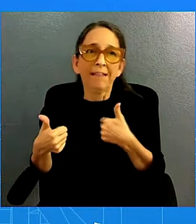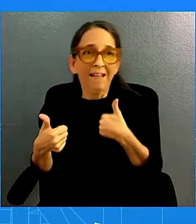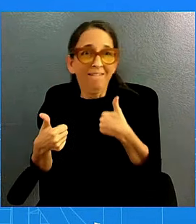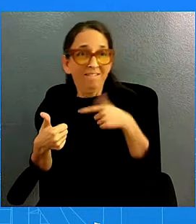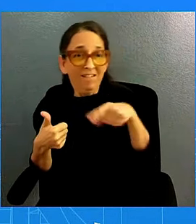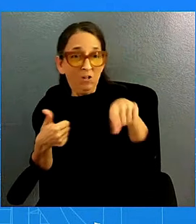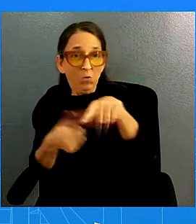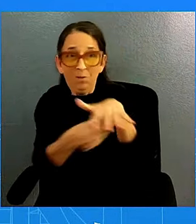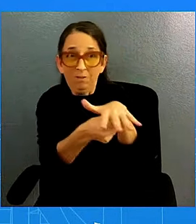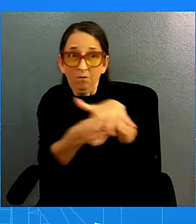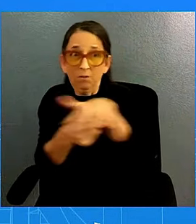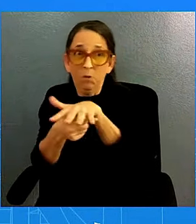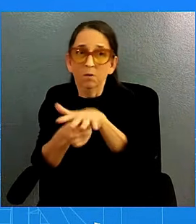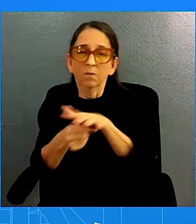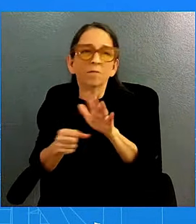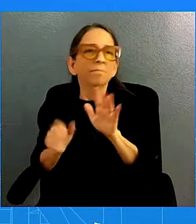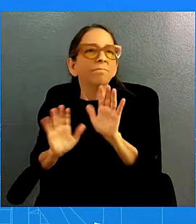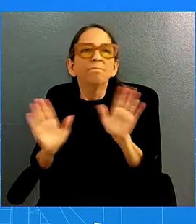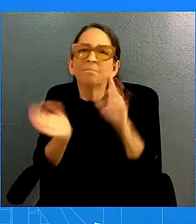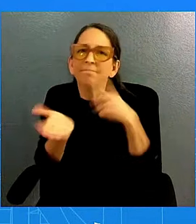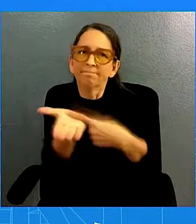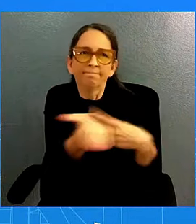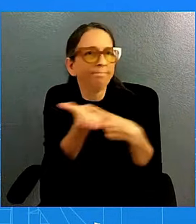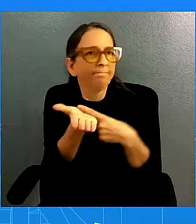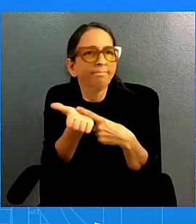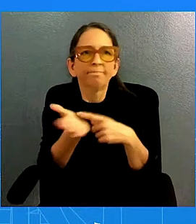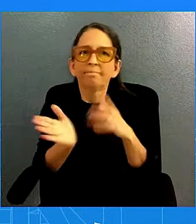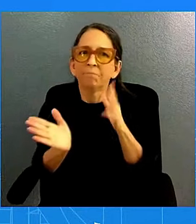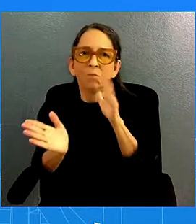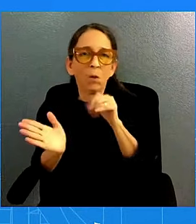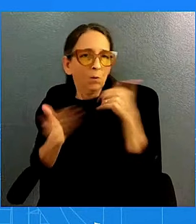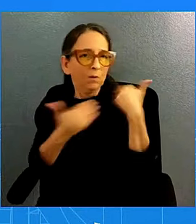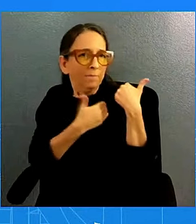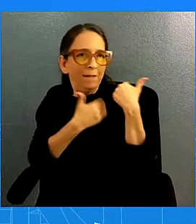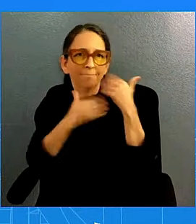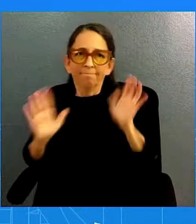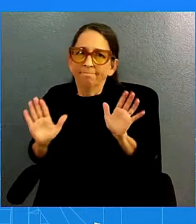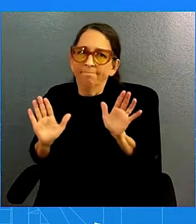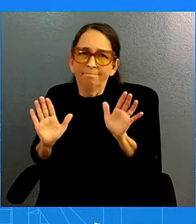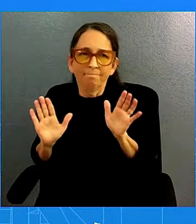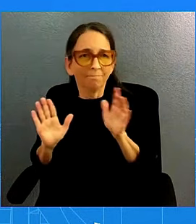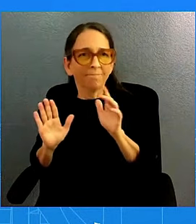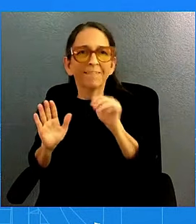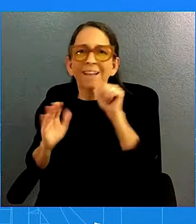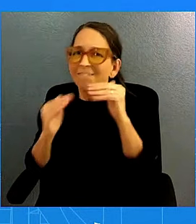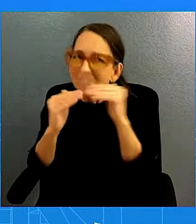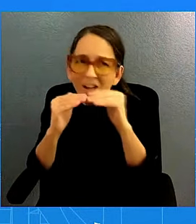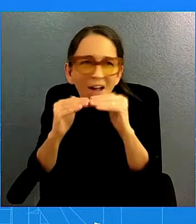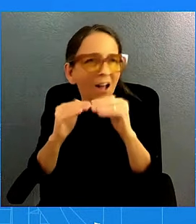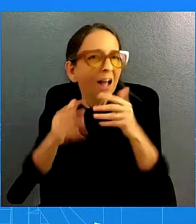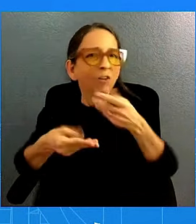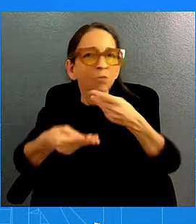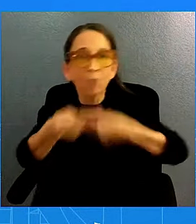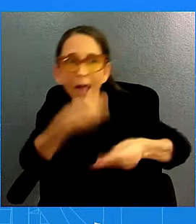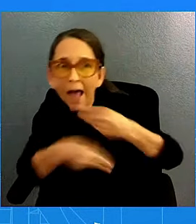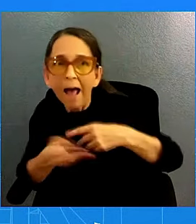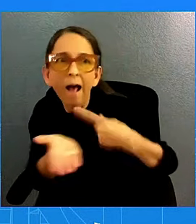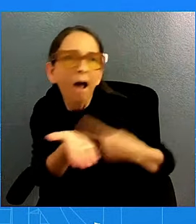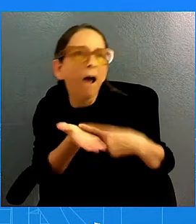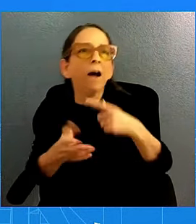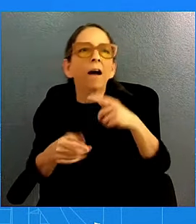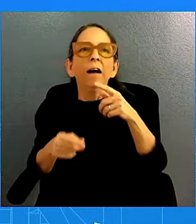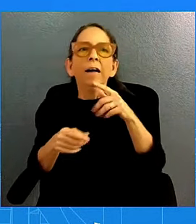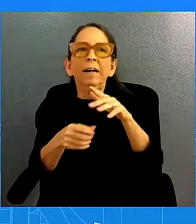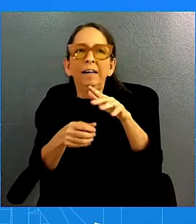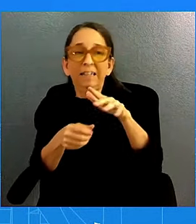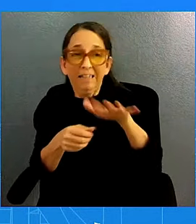PRC military action, for instance, unfair trade practices, tensions over the Taiwan Strait. I have no doubt that all those issues will come up. Do